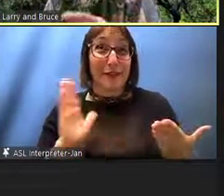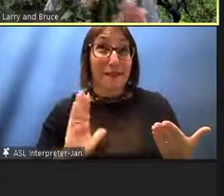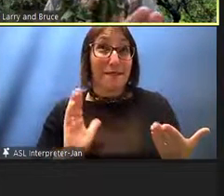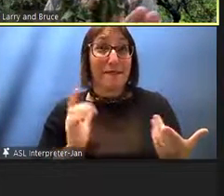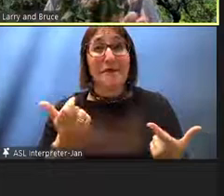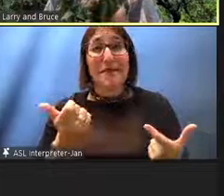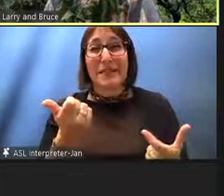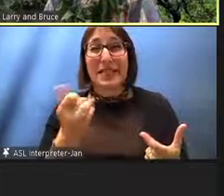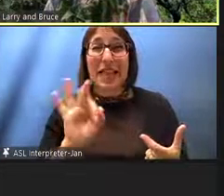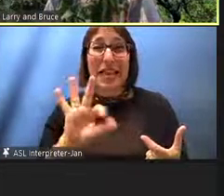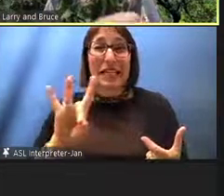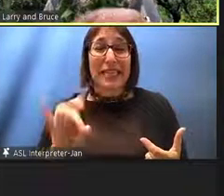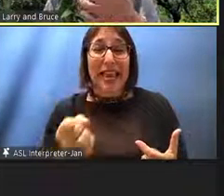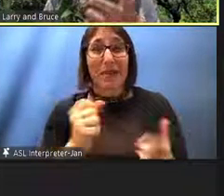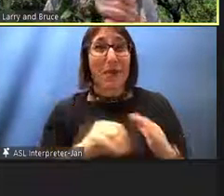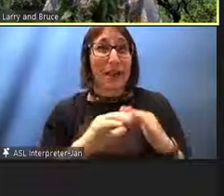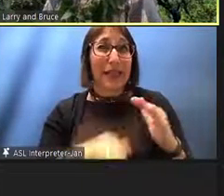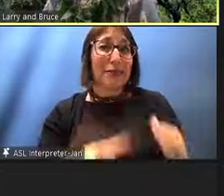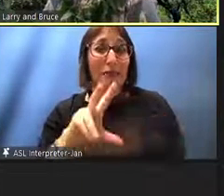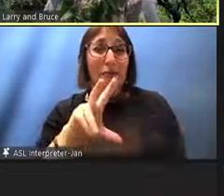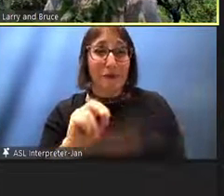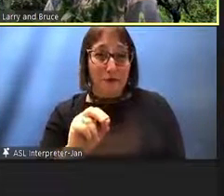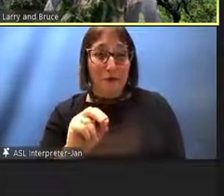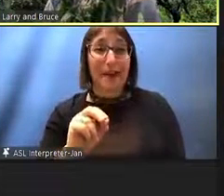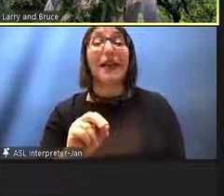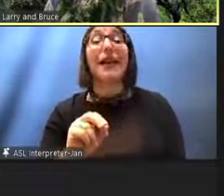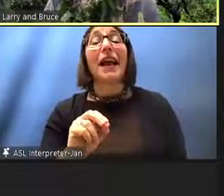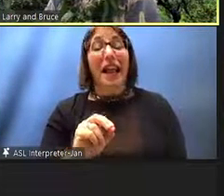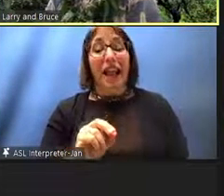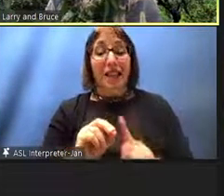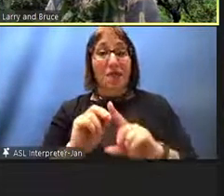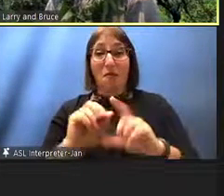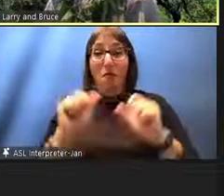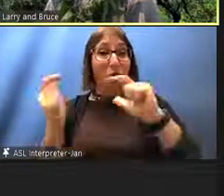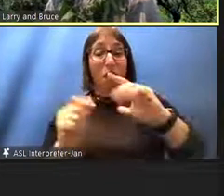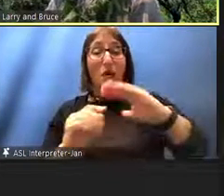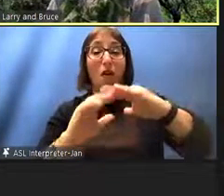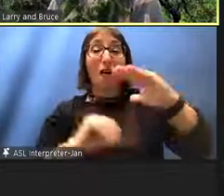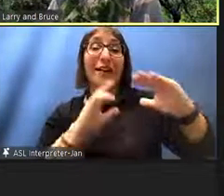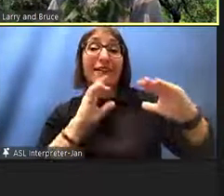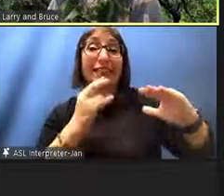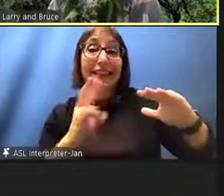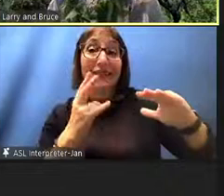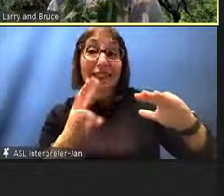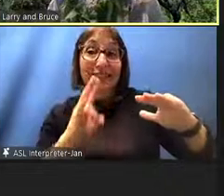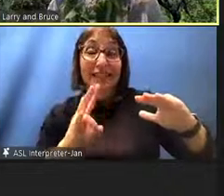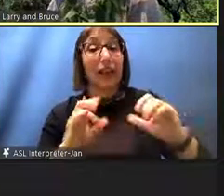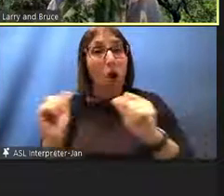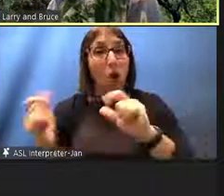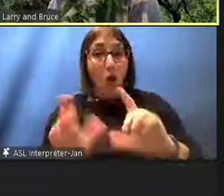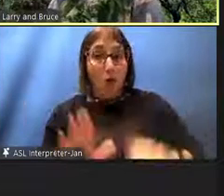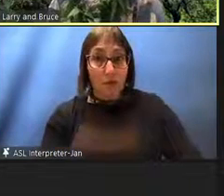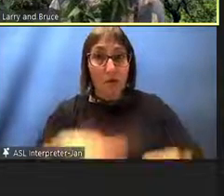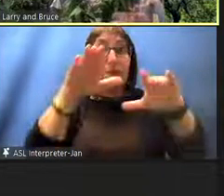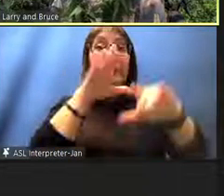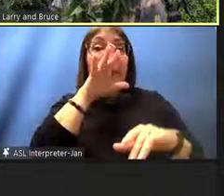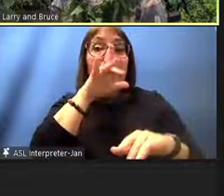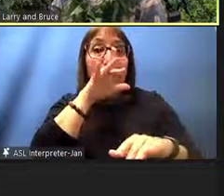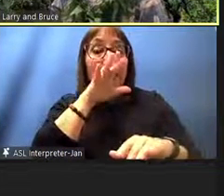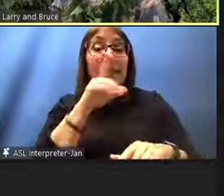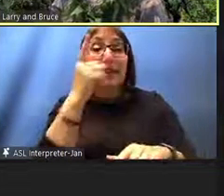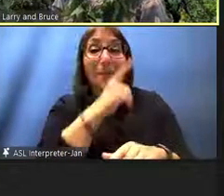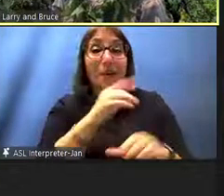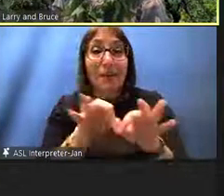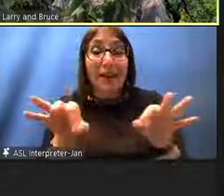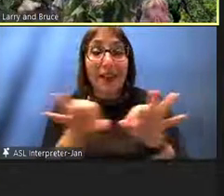less than 30, under the age of 17, who are native speakers of the Hawaiian language. And today in our